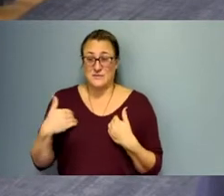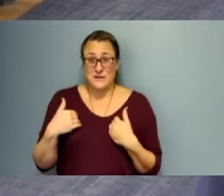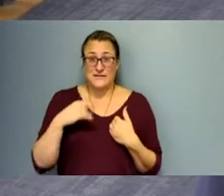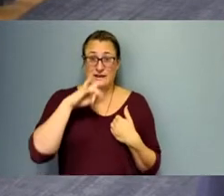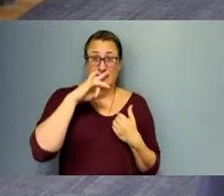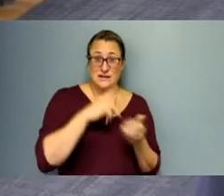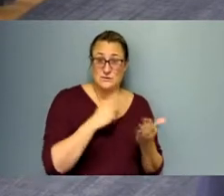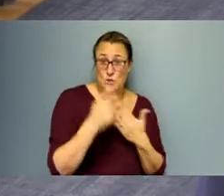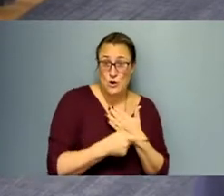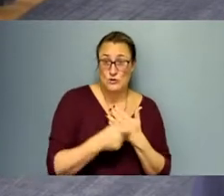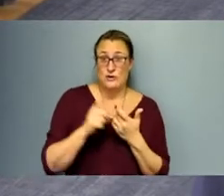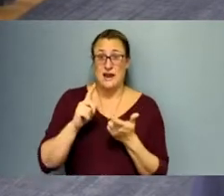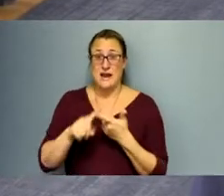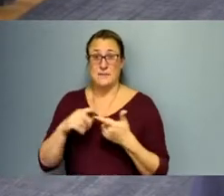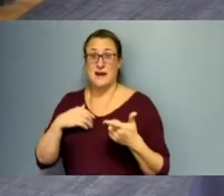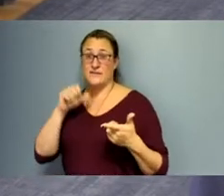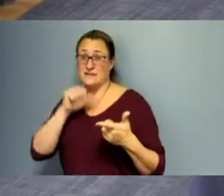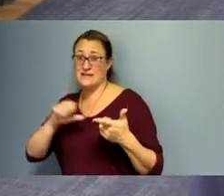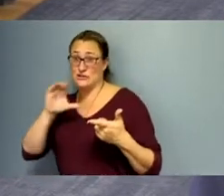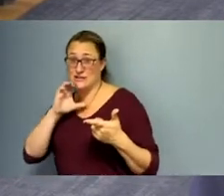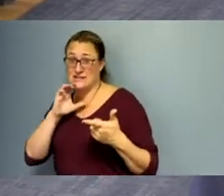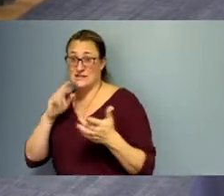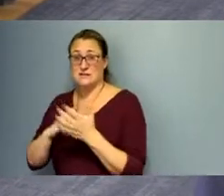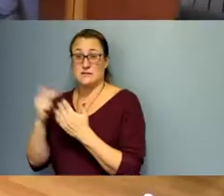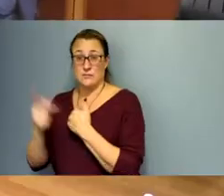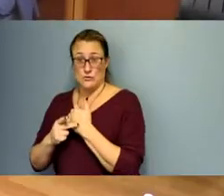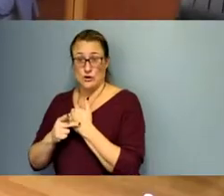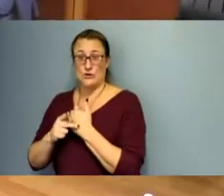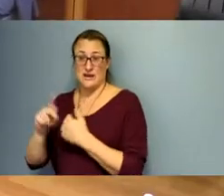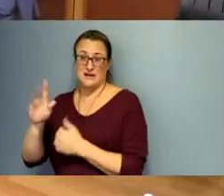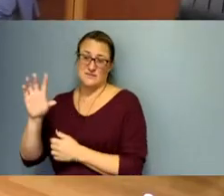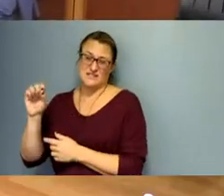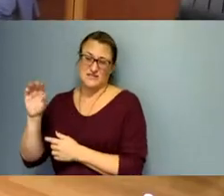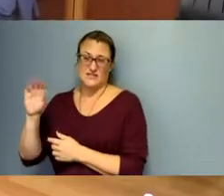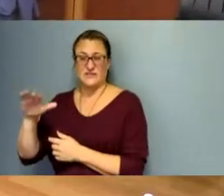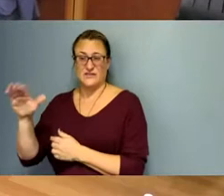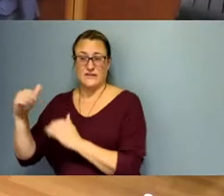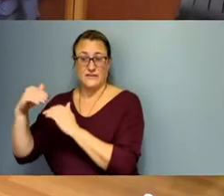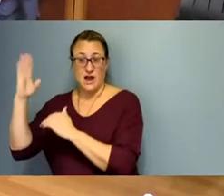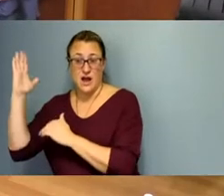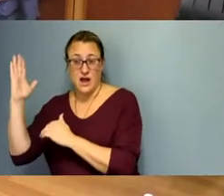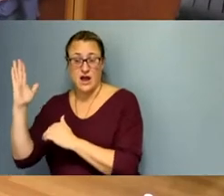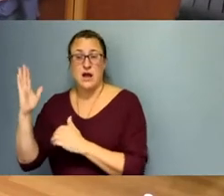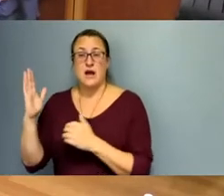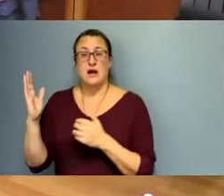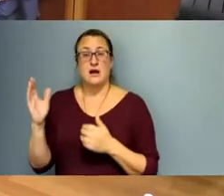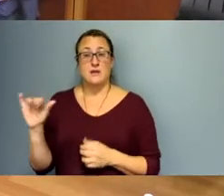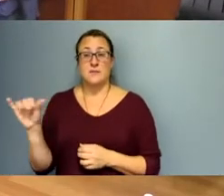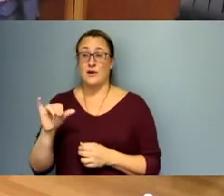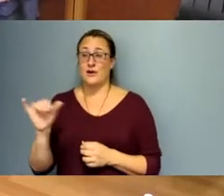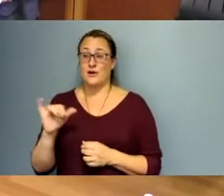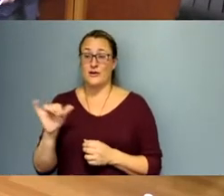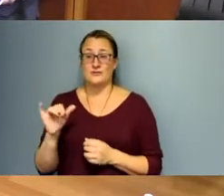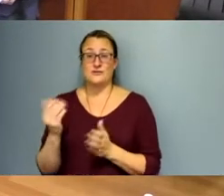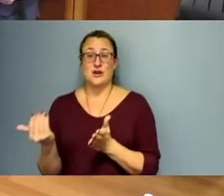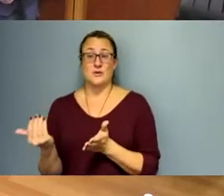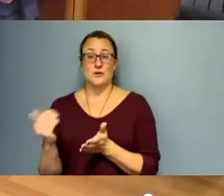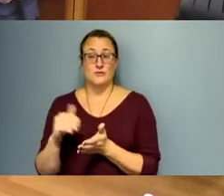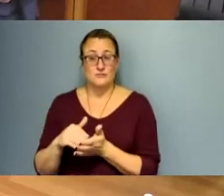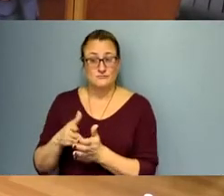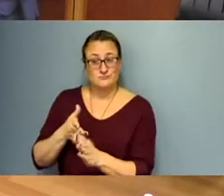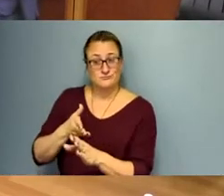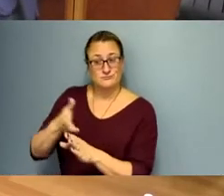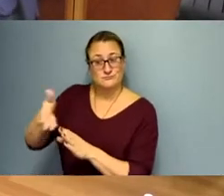the 50, 55 and up areas, those are for our senior citizens, as well as our re-careering or